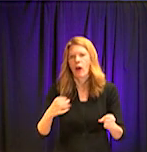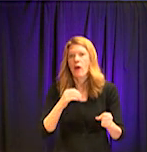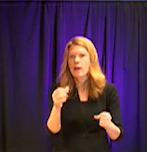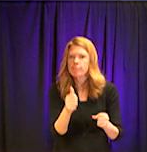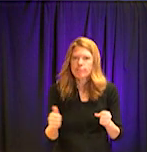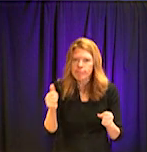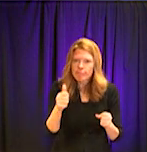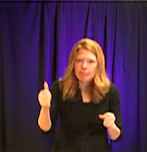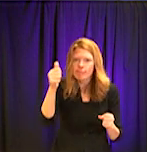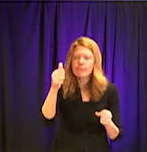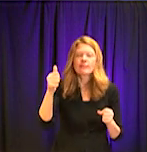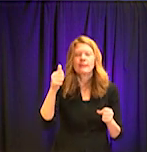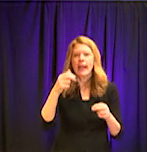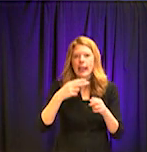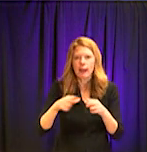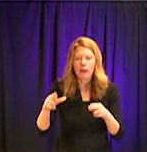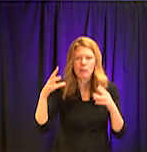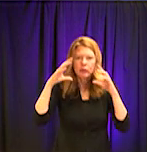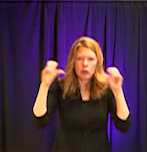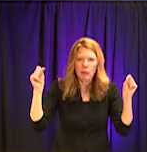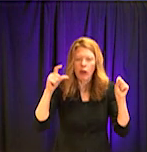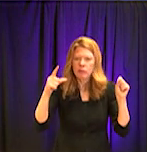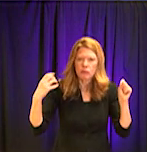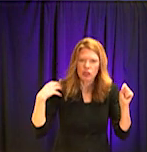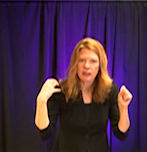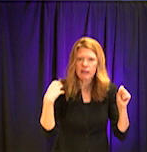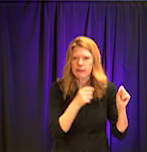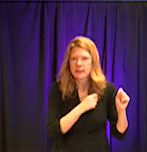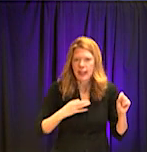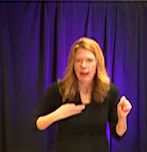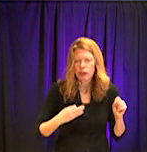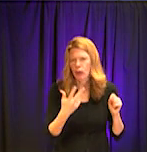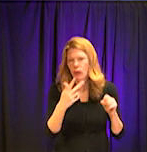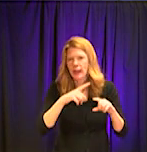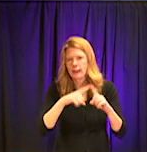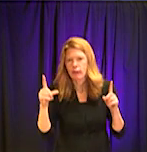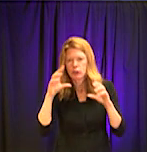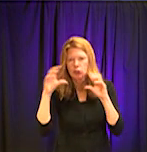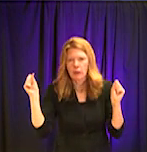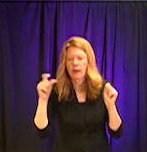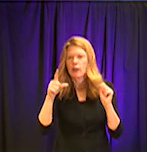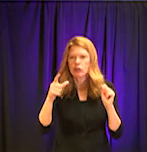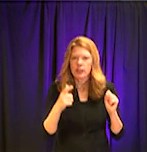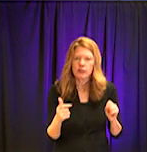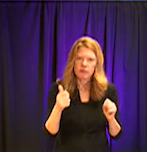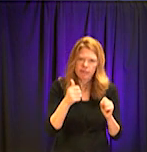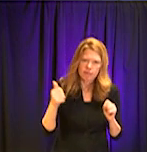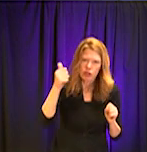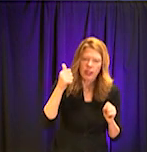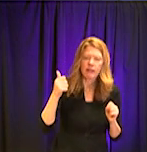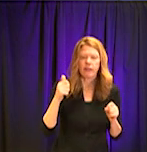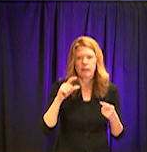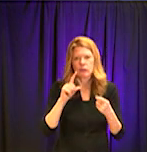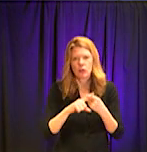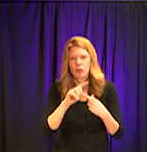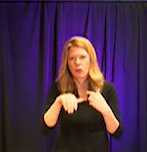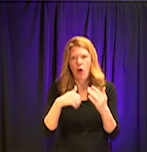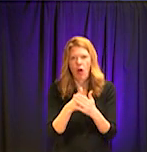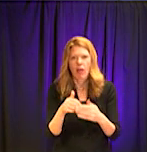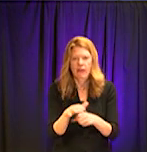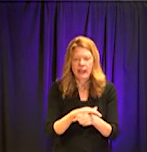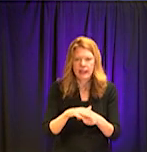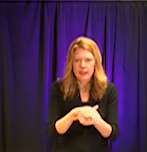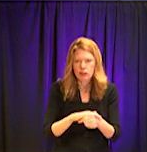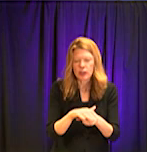superintendent, interim superintendent, chief of staff to three superintendents, chief administrator to the Board of Education. Ramona Tyson, we are